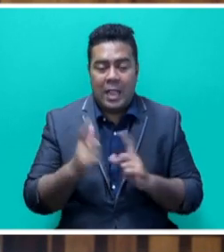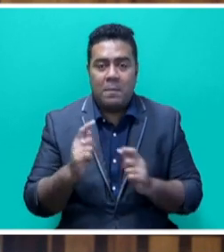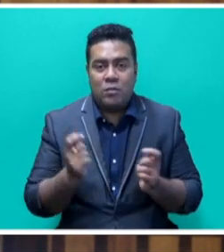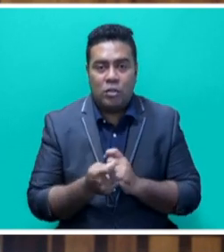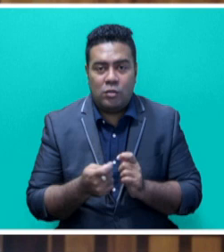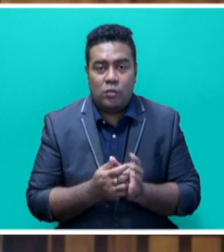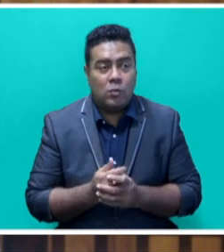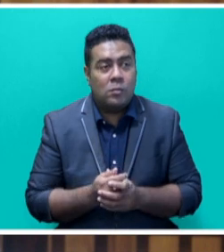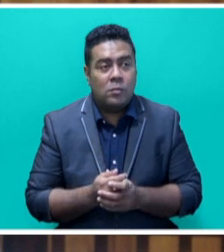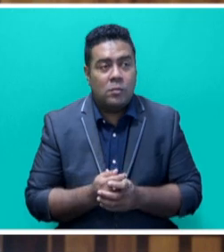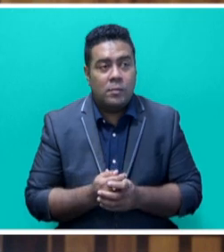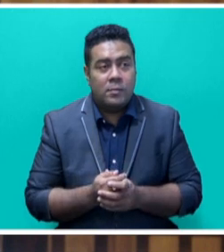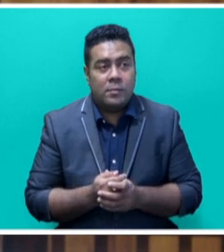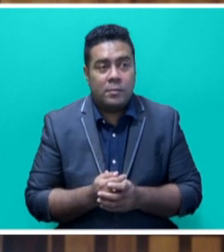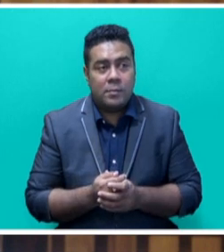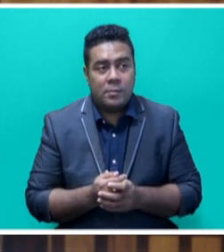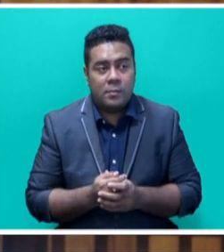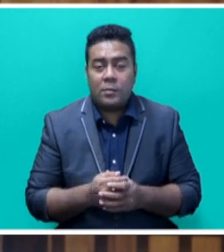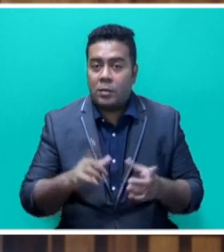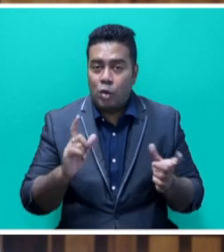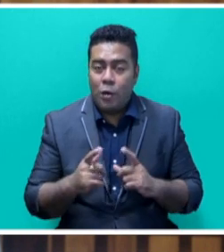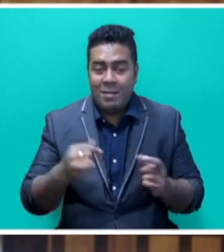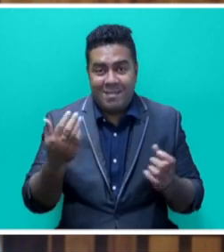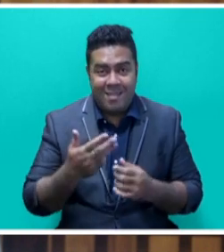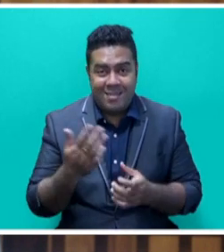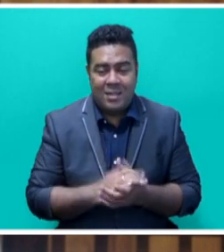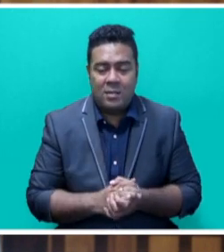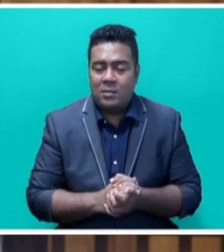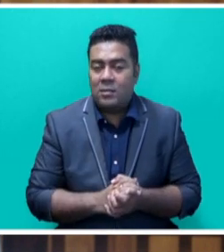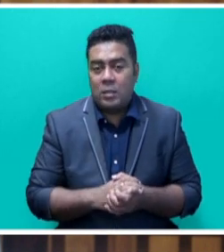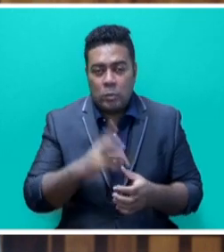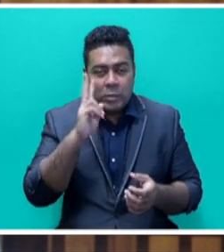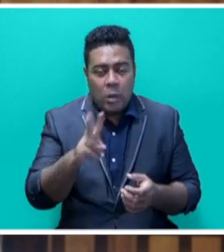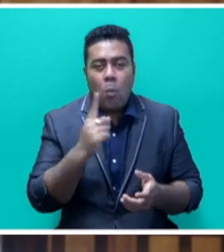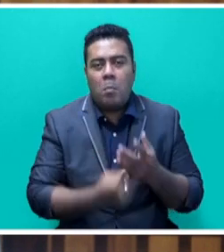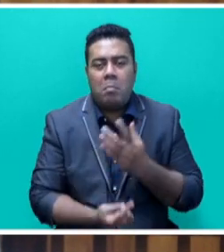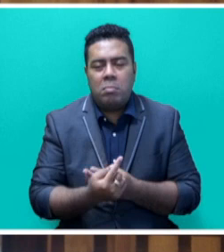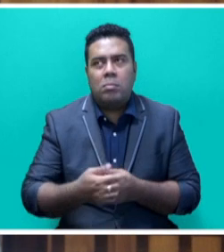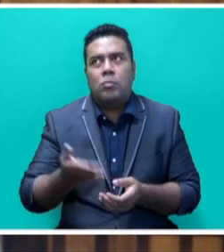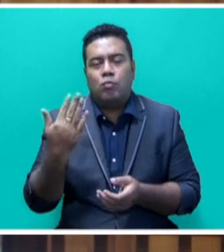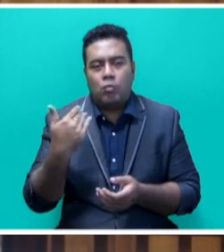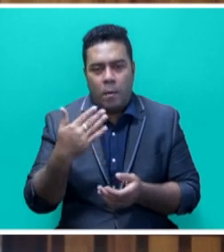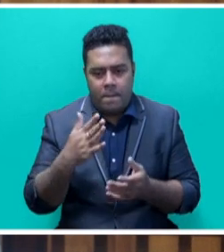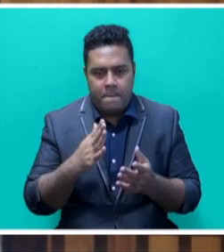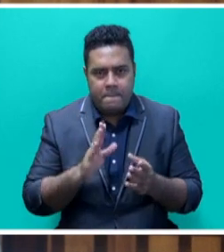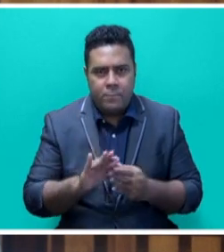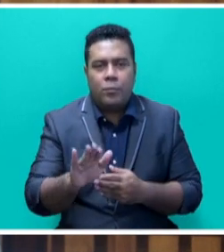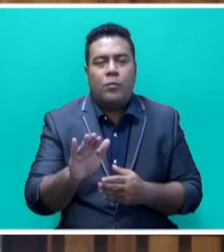Otherwise, the devastation caused by COVID-19 is a mere glimpse of what climate change has in store for us.